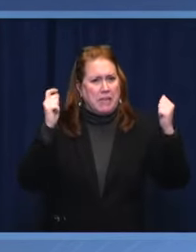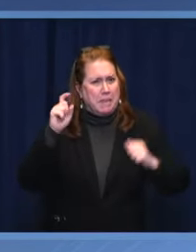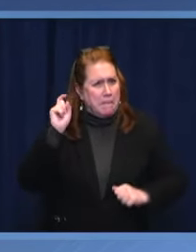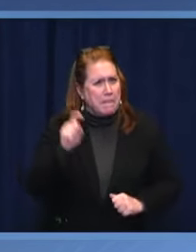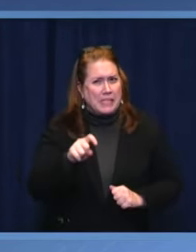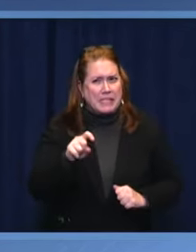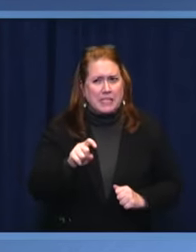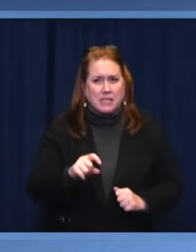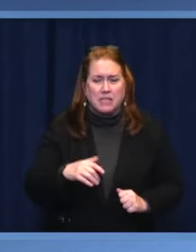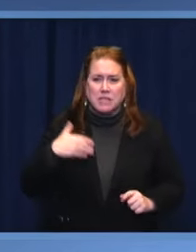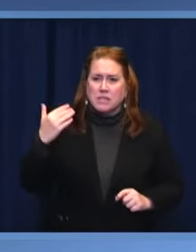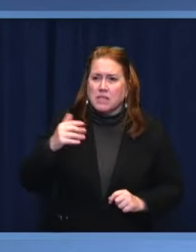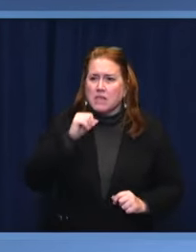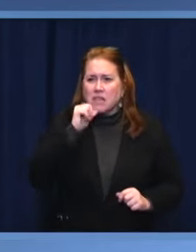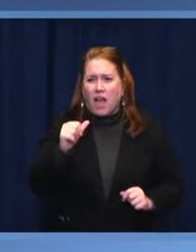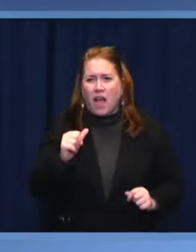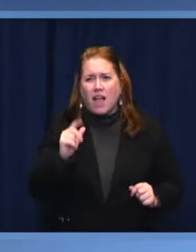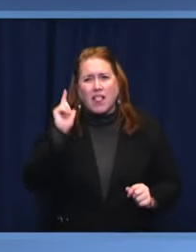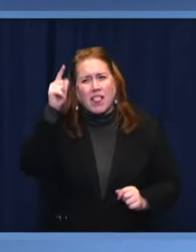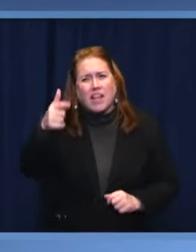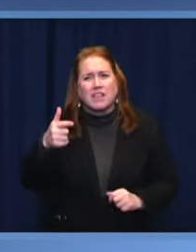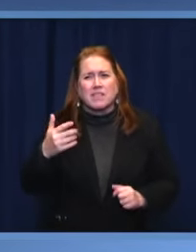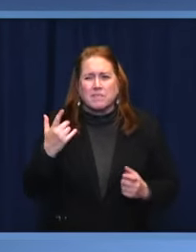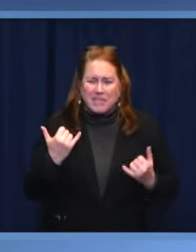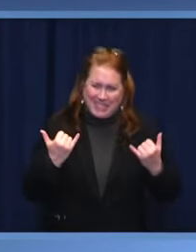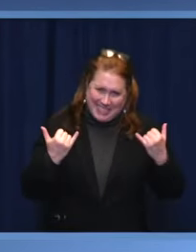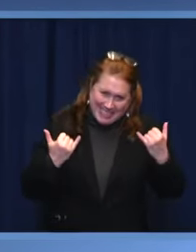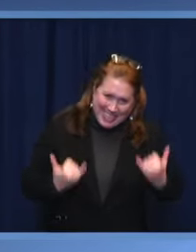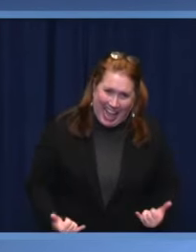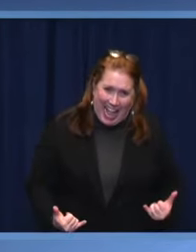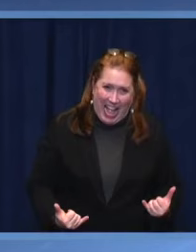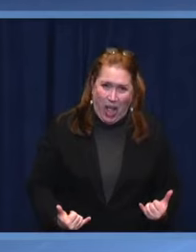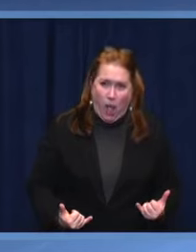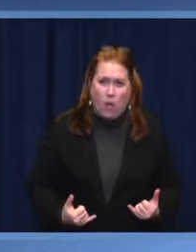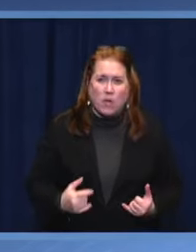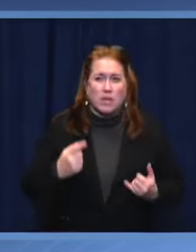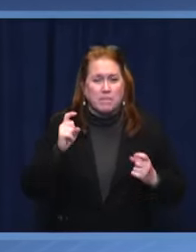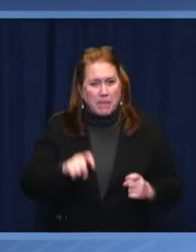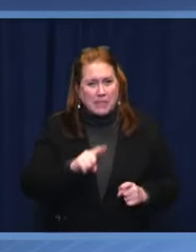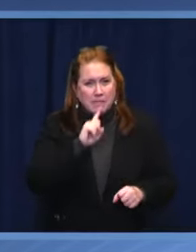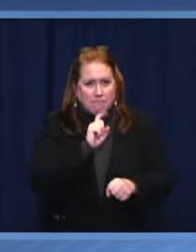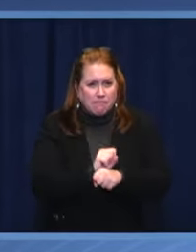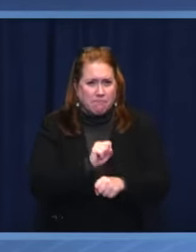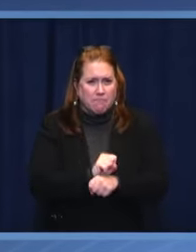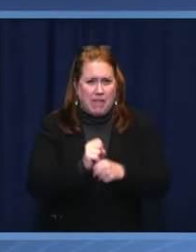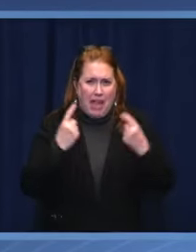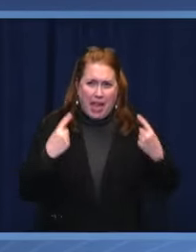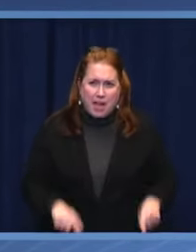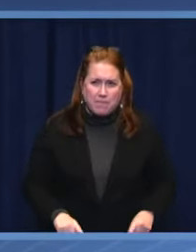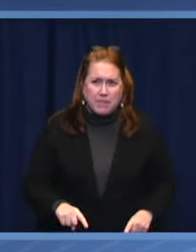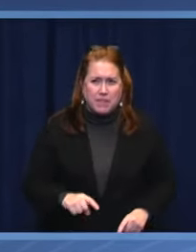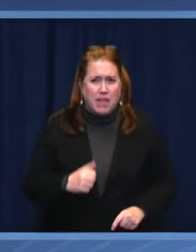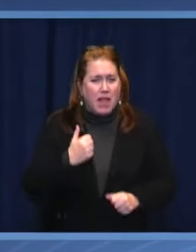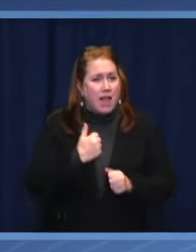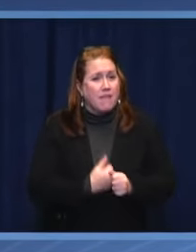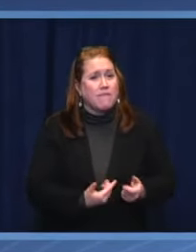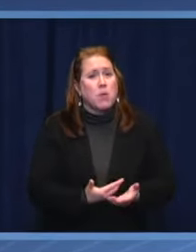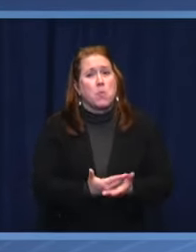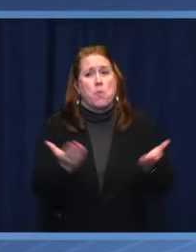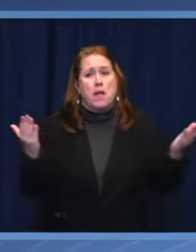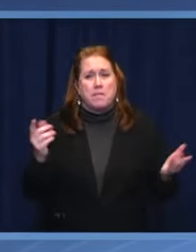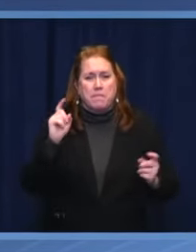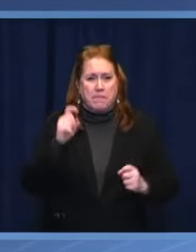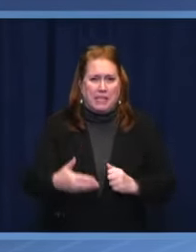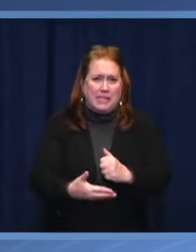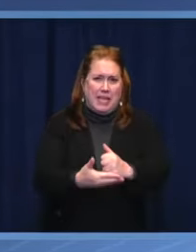not over time. Now, and we are able to ensure this, Ukraine and everyone who helps, and I'm sure